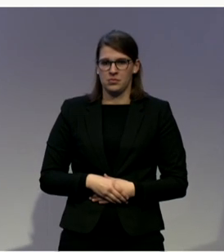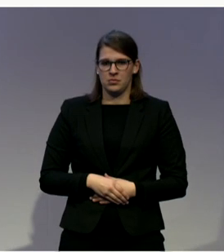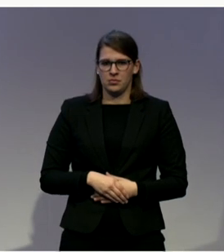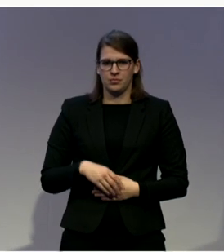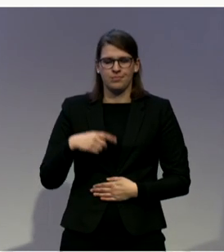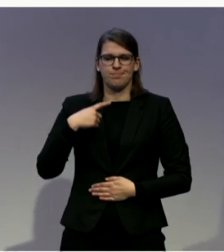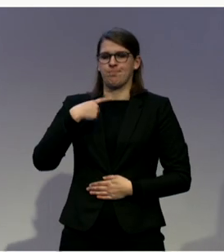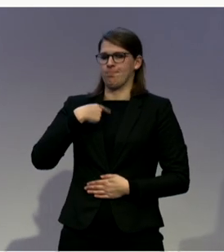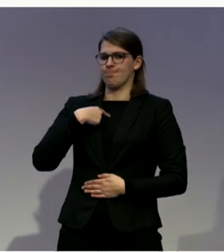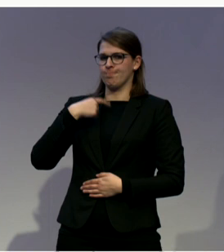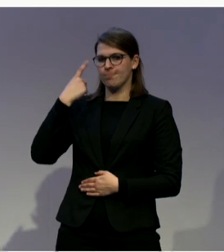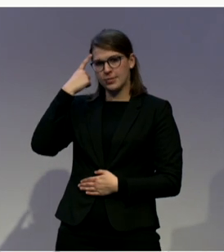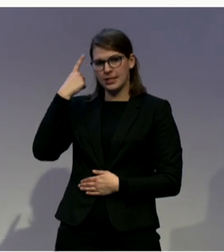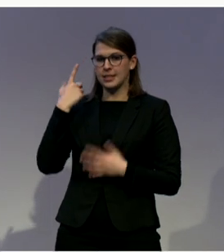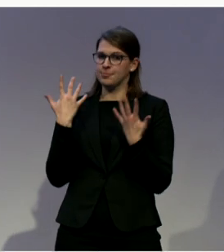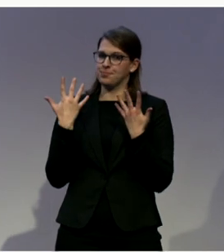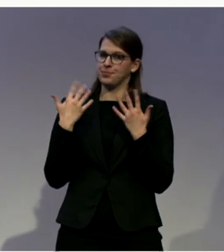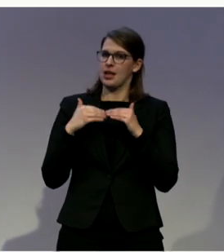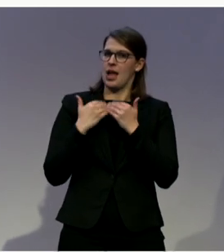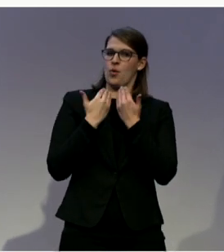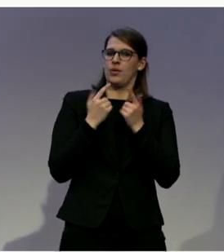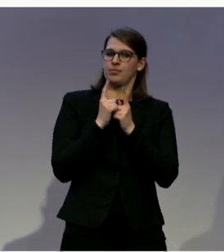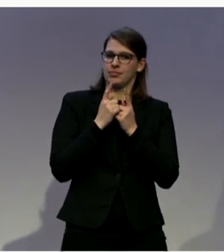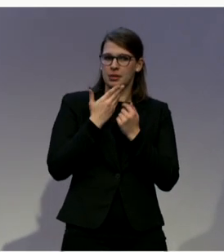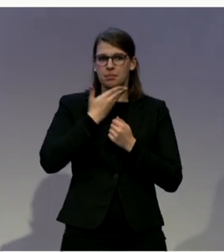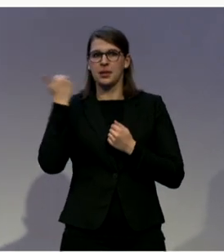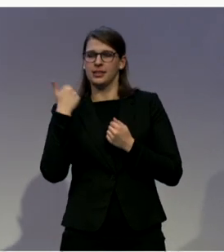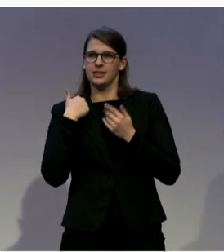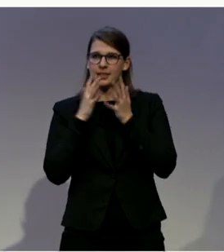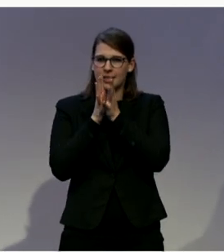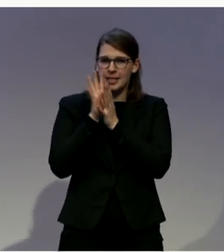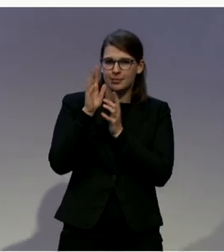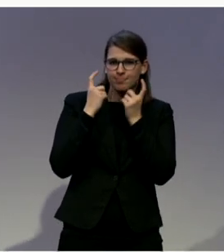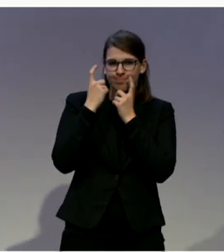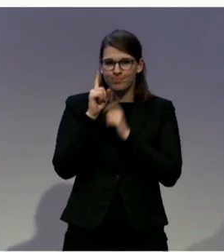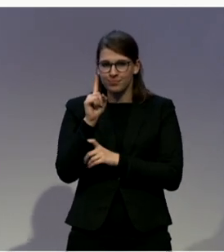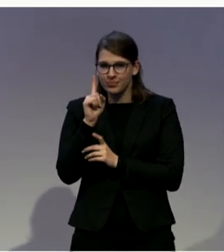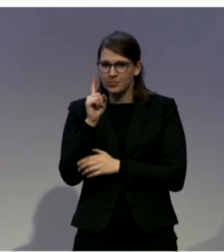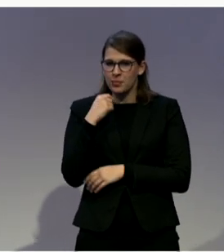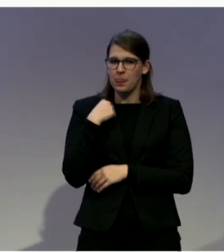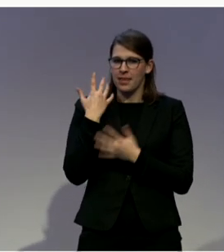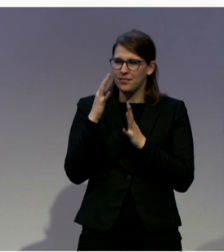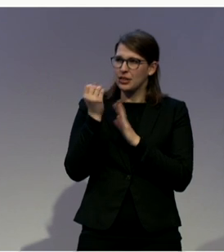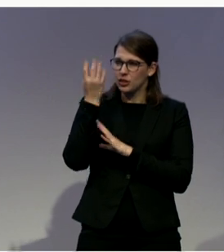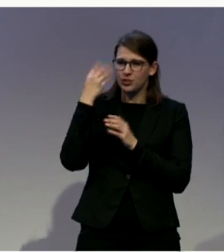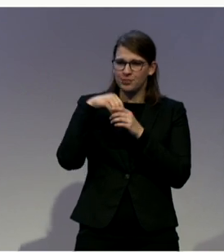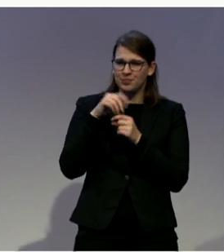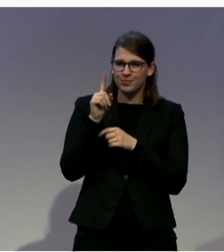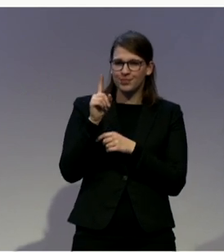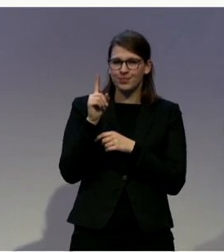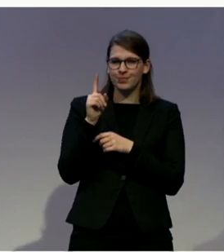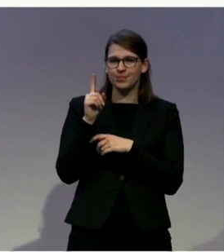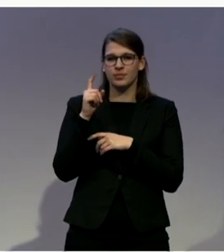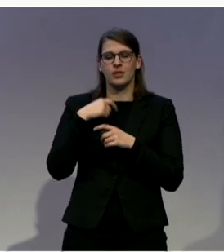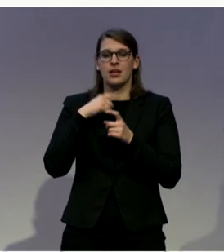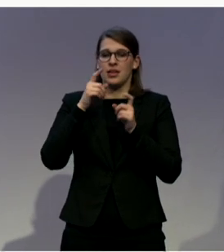I mentioned also in the presentation, is give people choices and like real choices